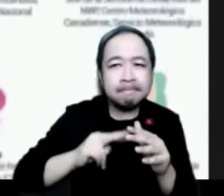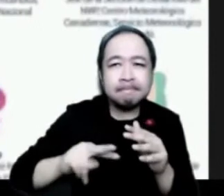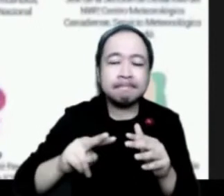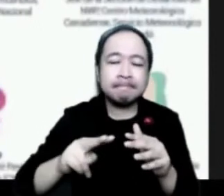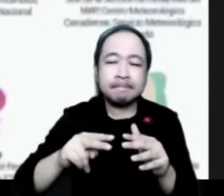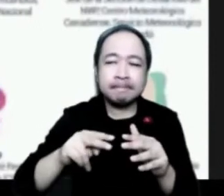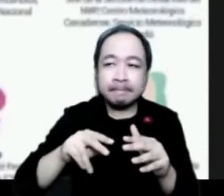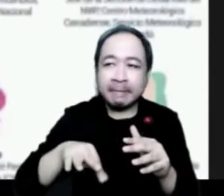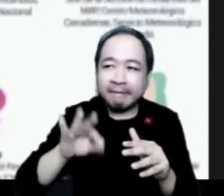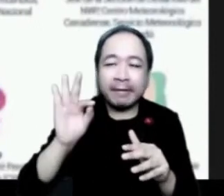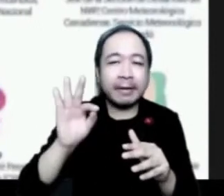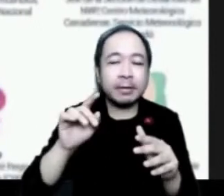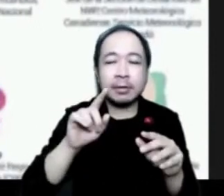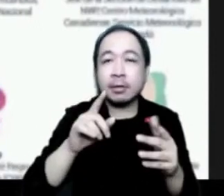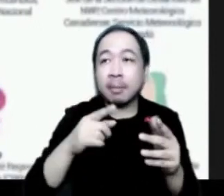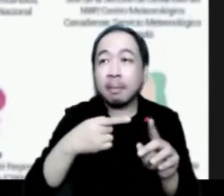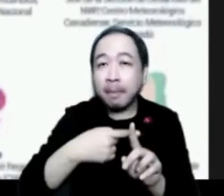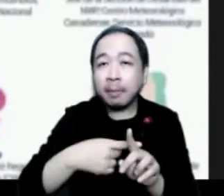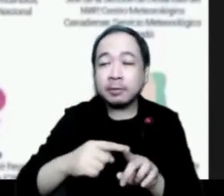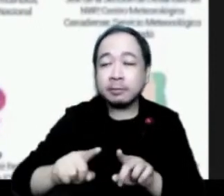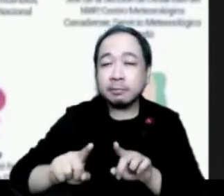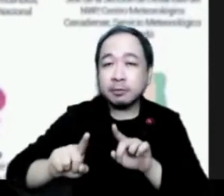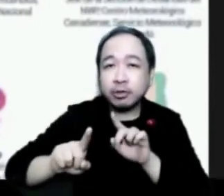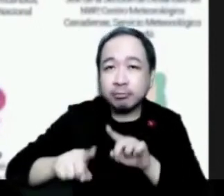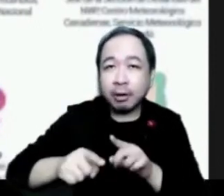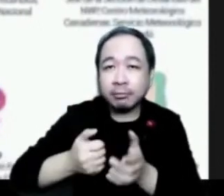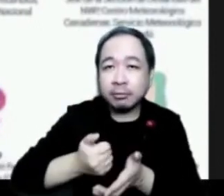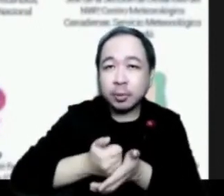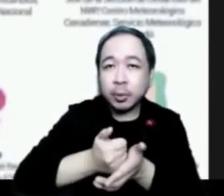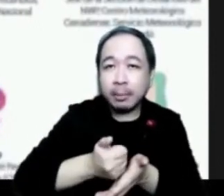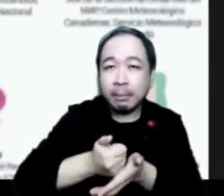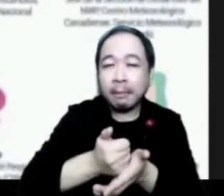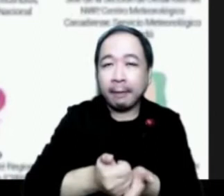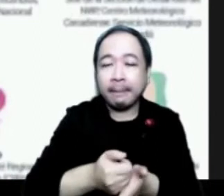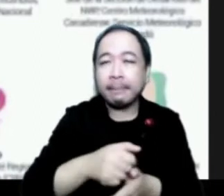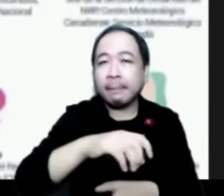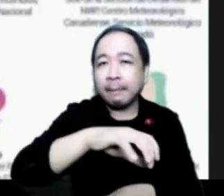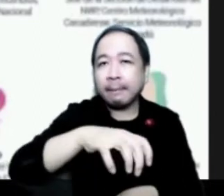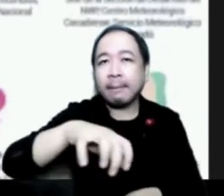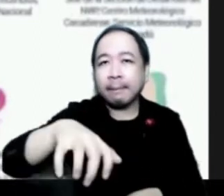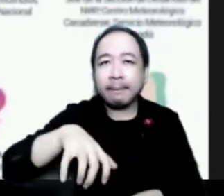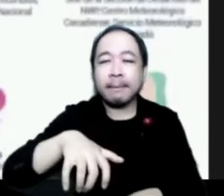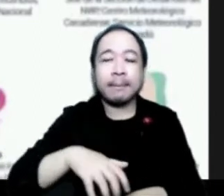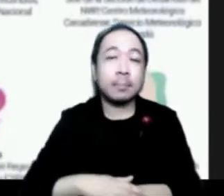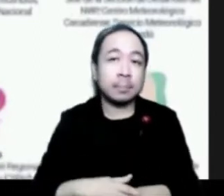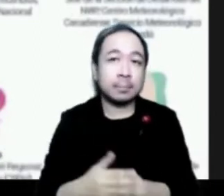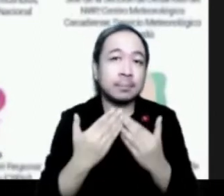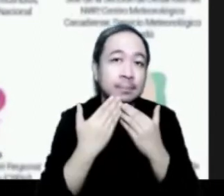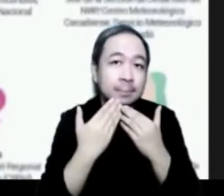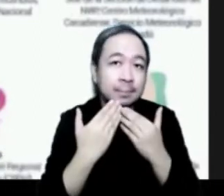prevention measures in the countries. So I'd say thank you very much to show all